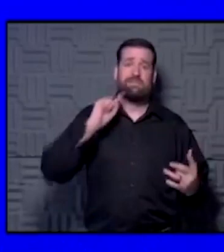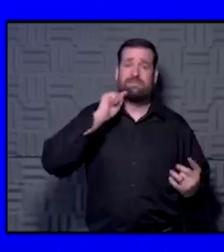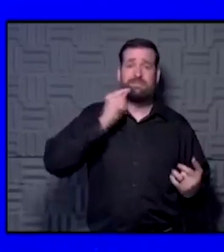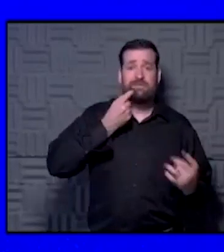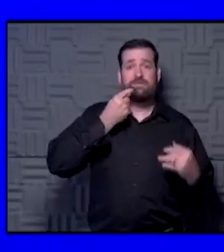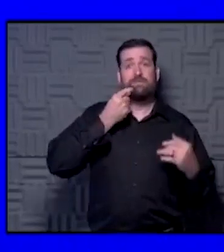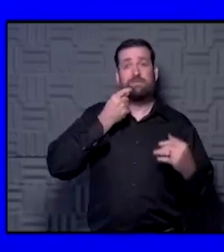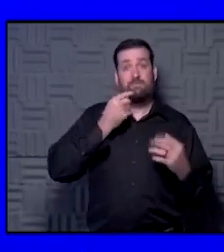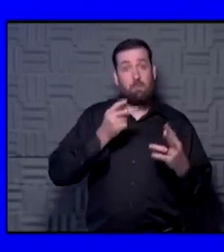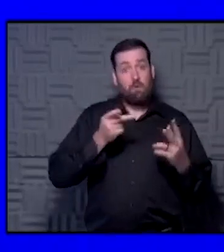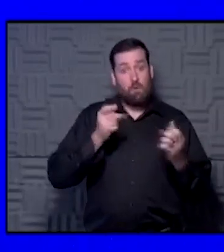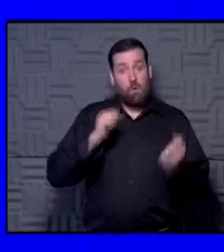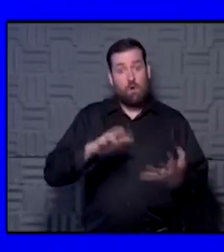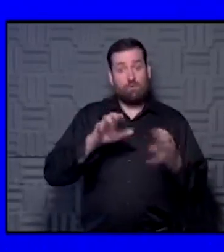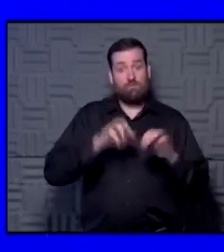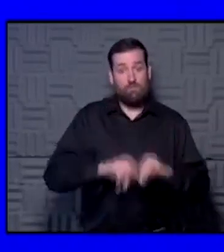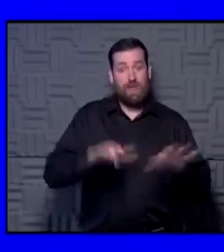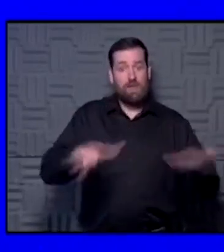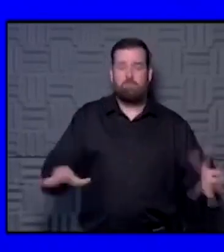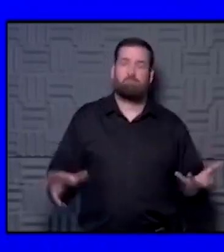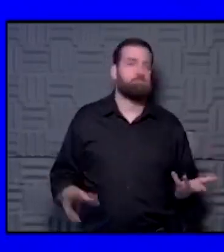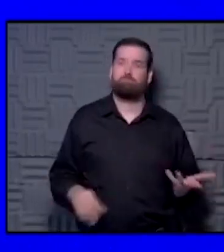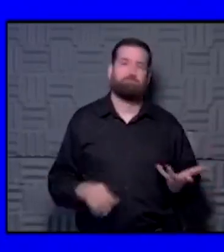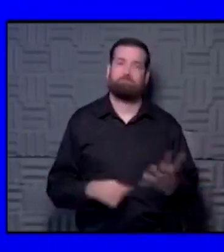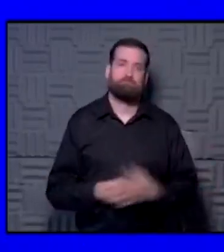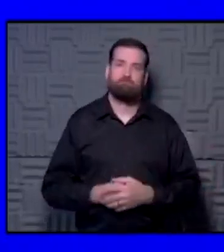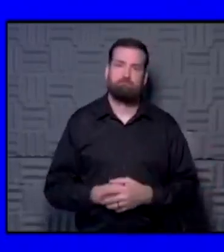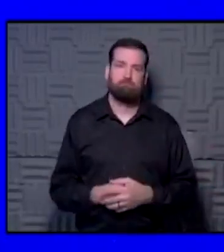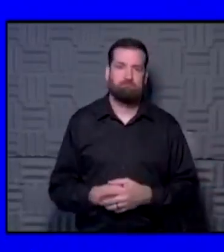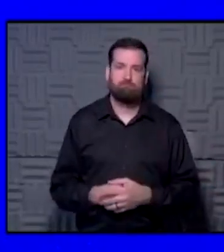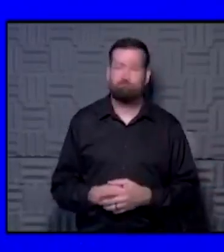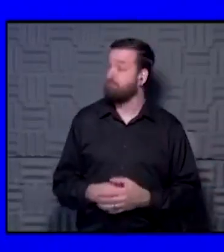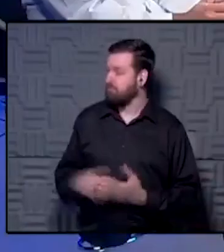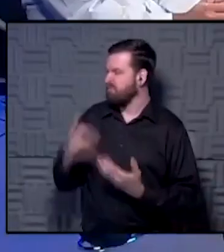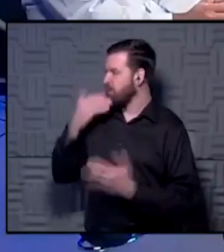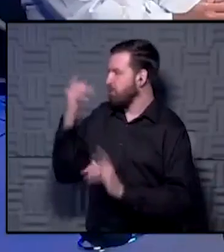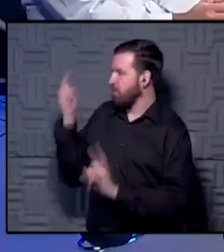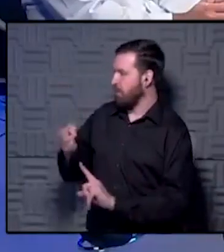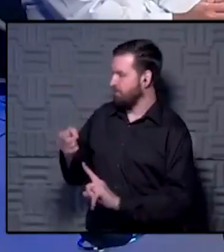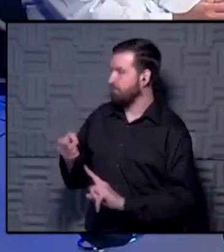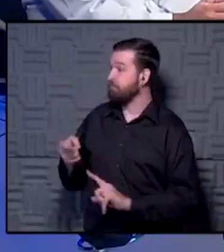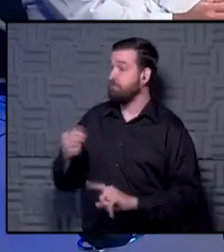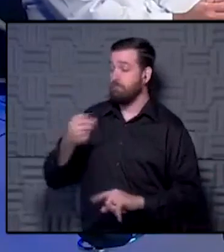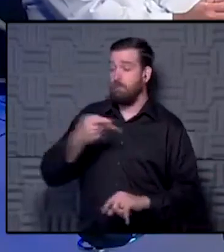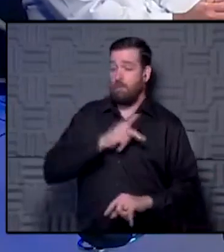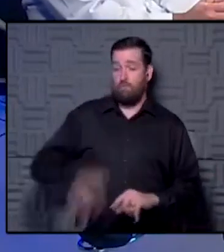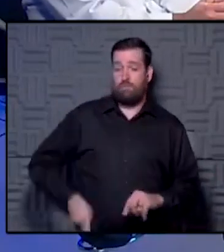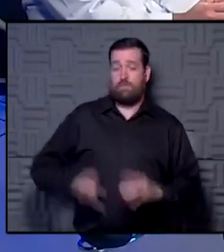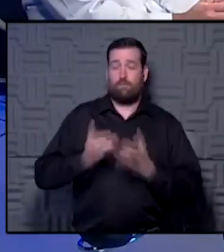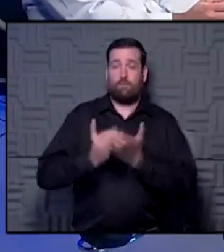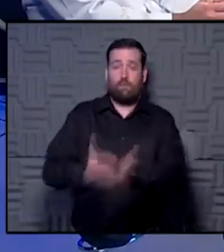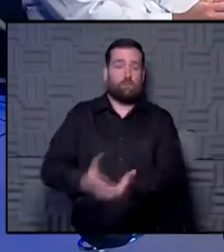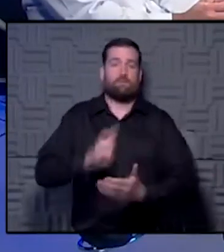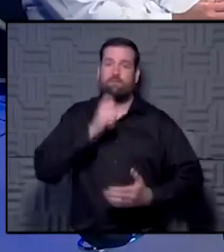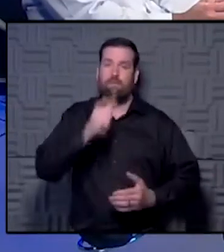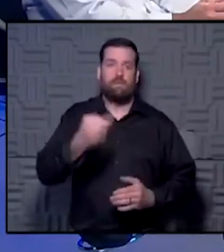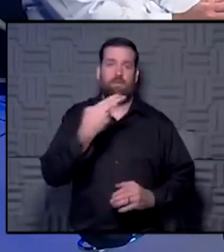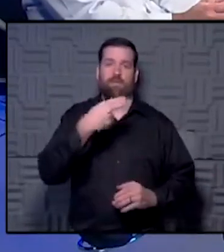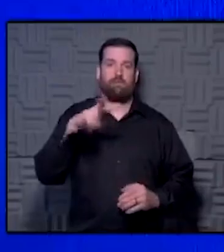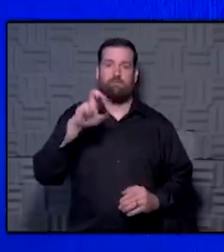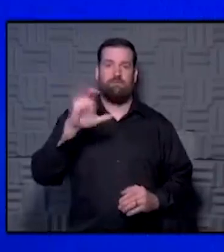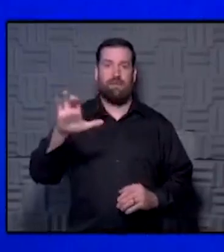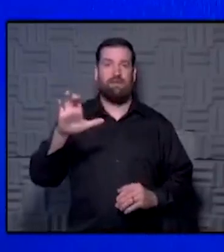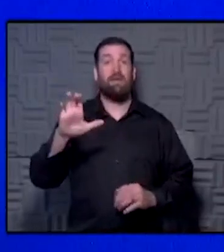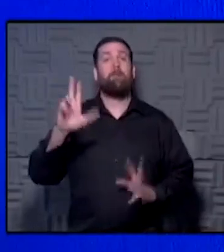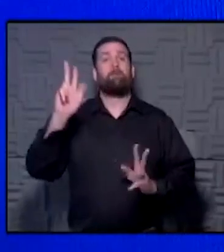or major cause of spread of the virus. Yeah, think that's a good point because in the Princess cruise ship, it wasn't the HVAC system that was spreading the